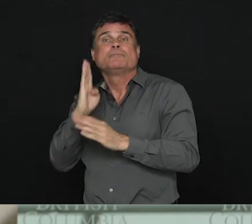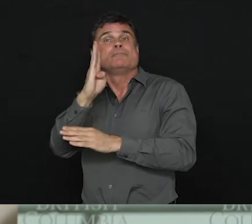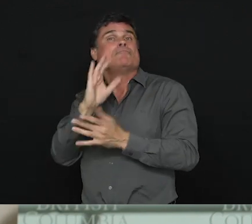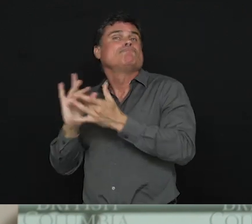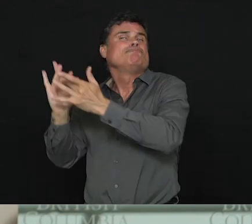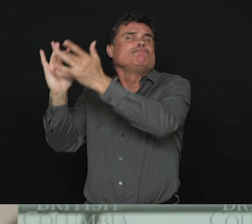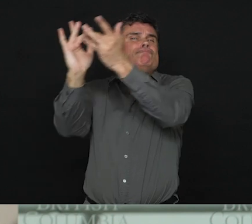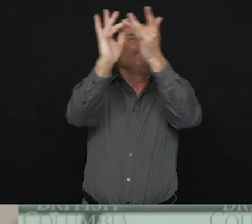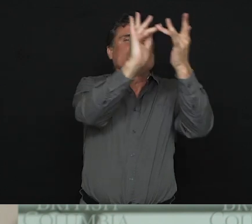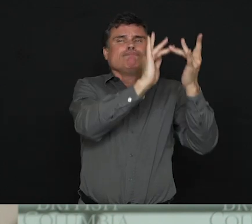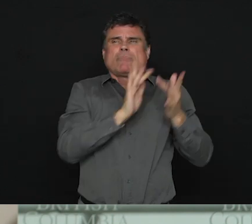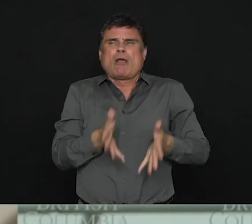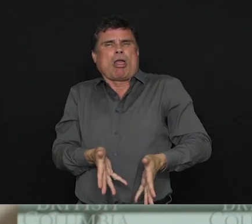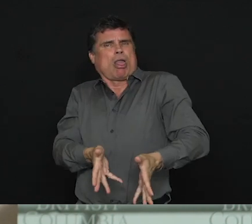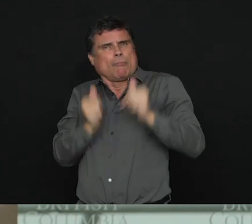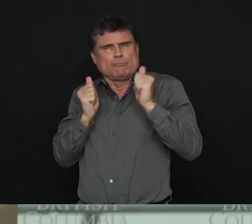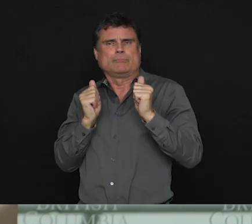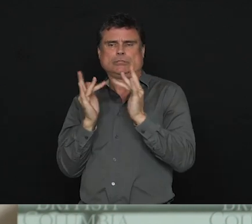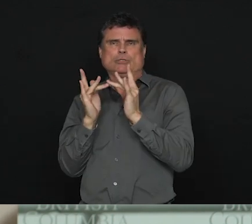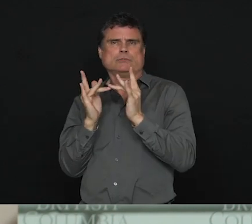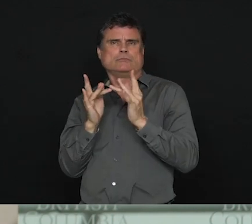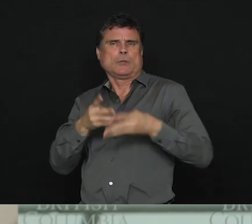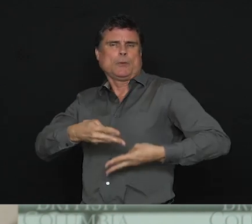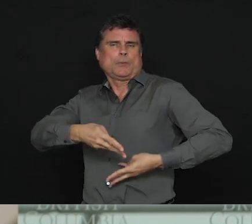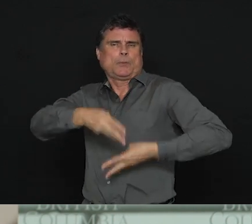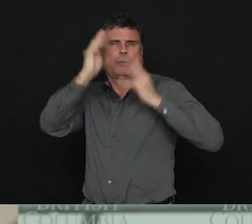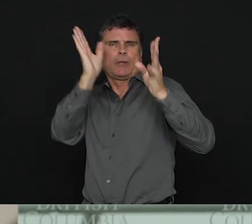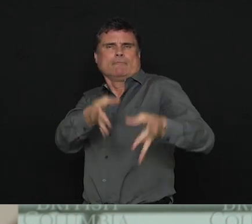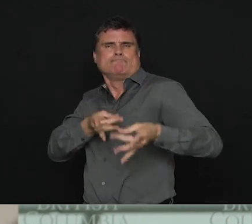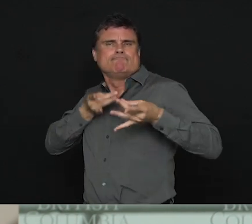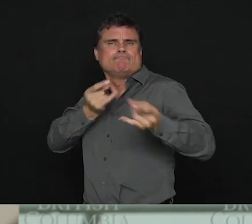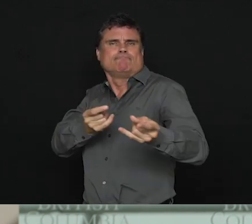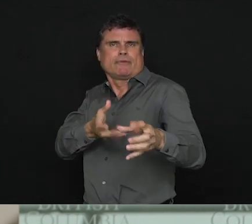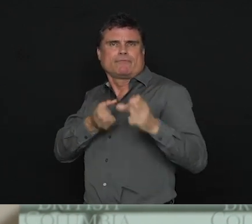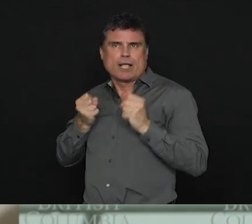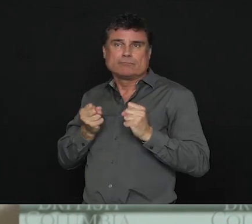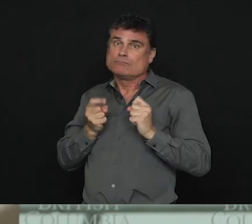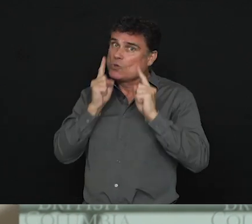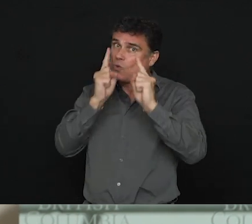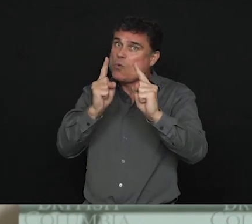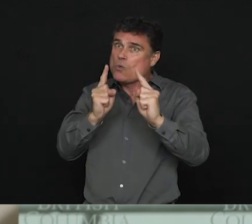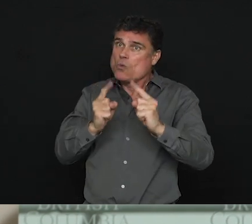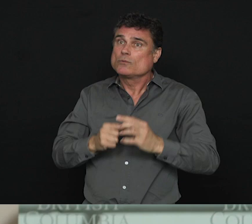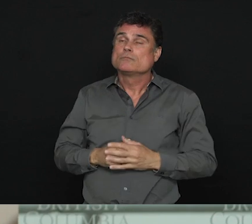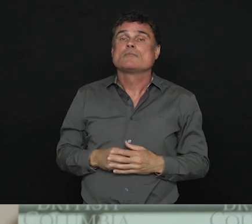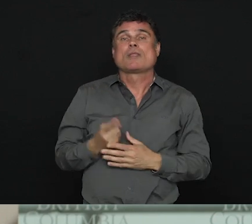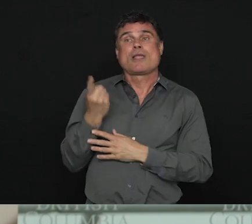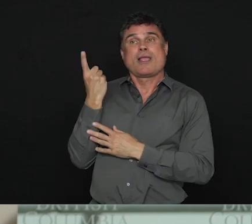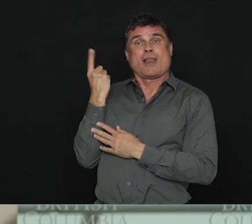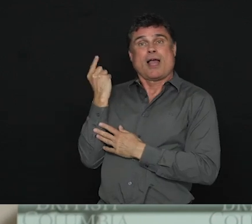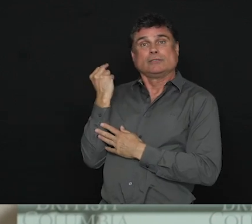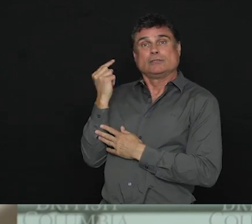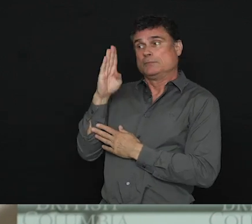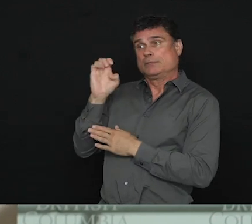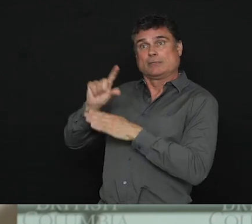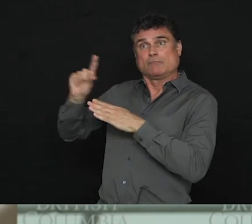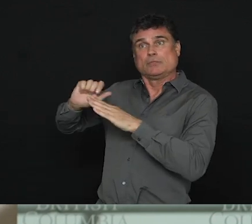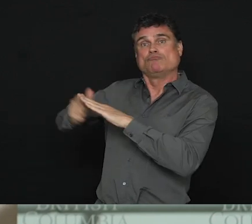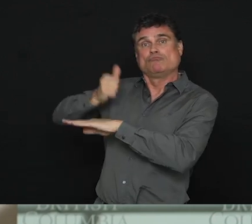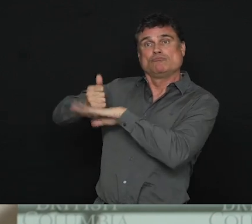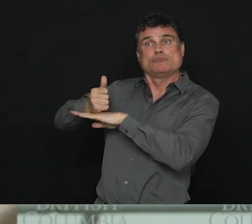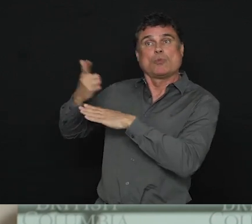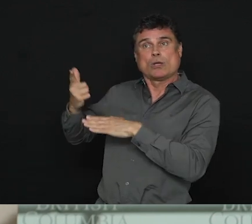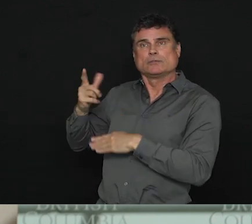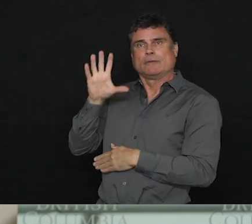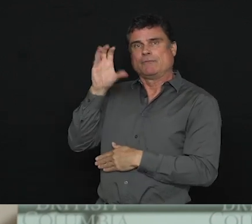British Columbia program. The largest injection to the program last year, $50 million, is still accepting